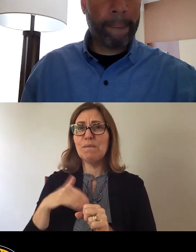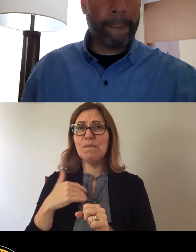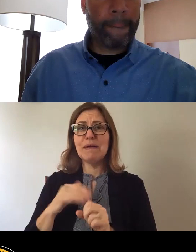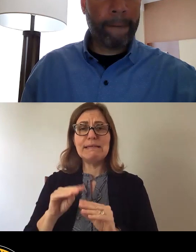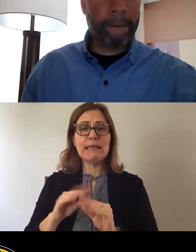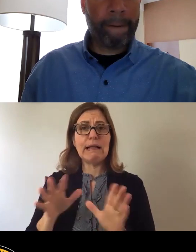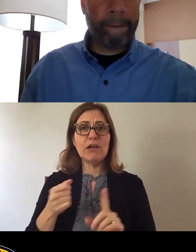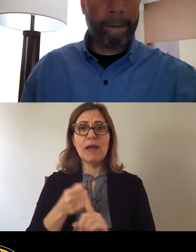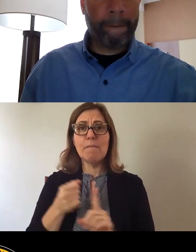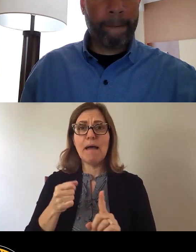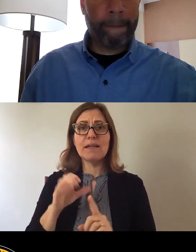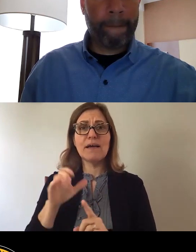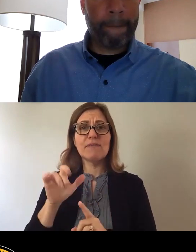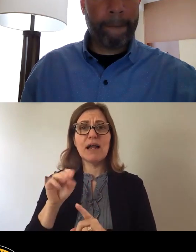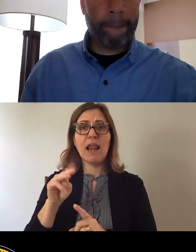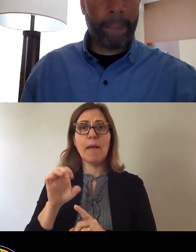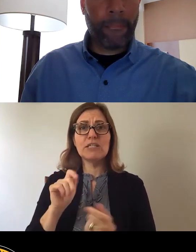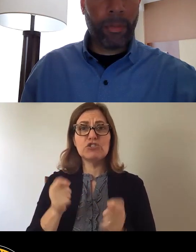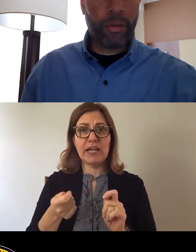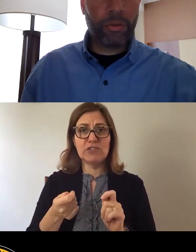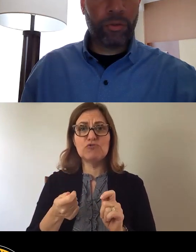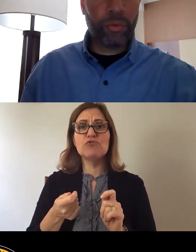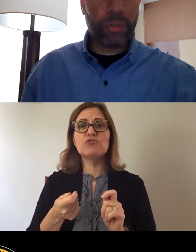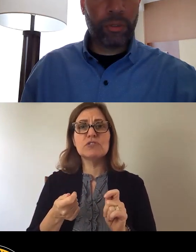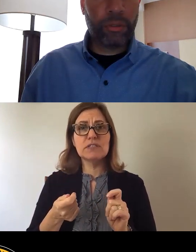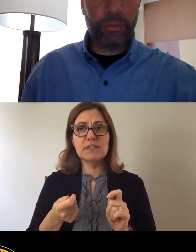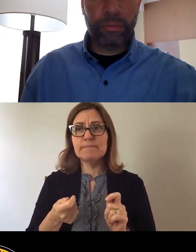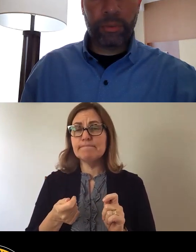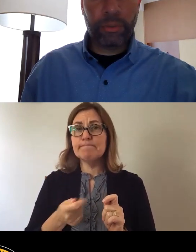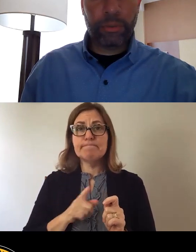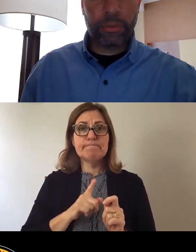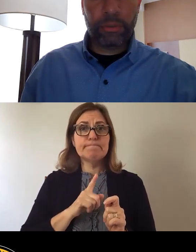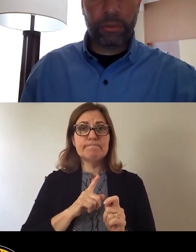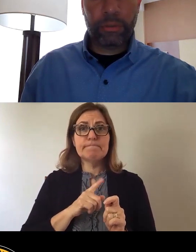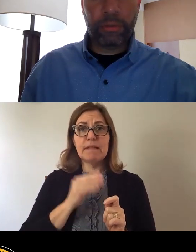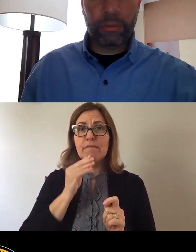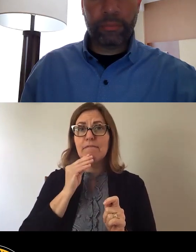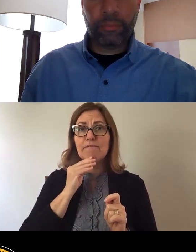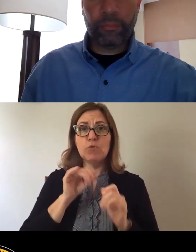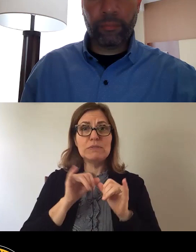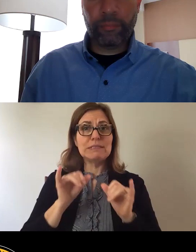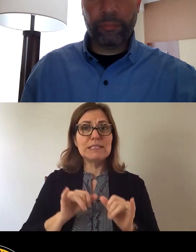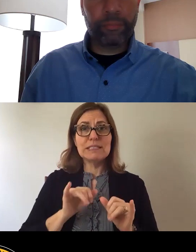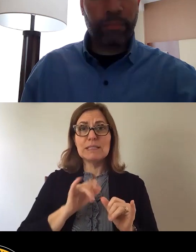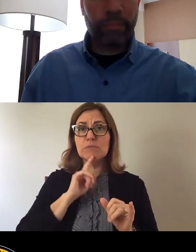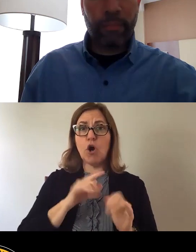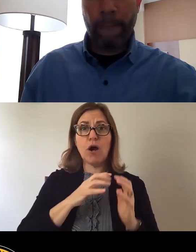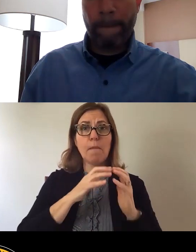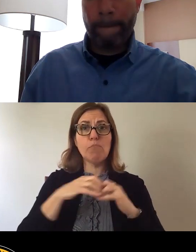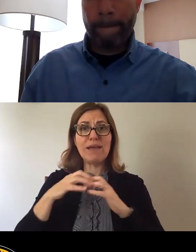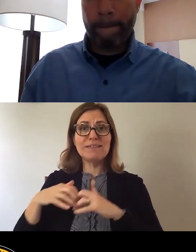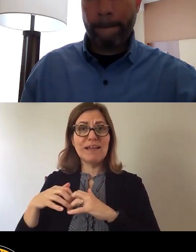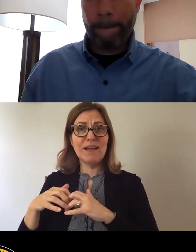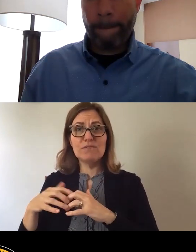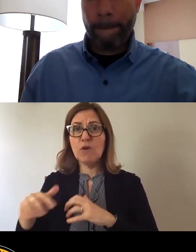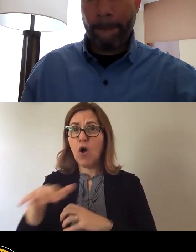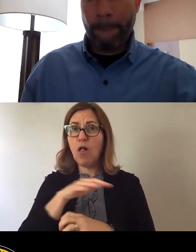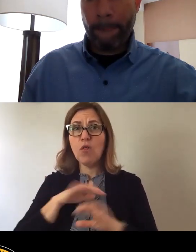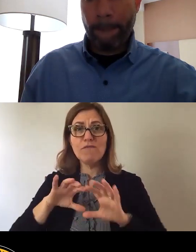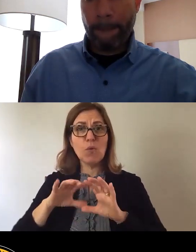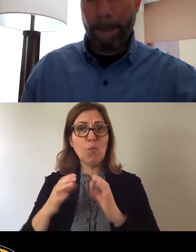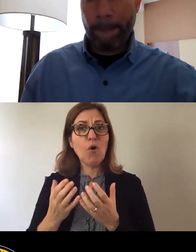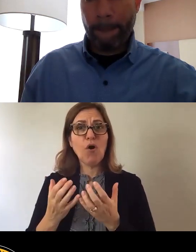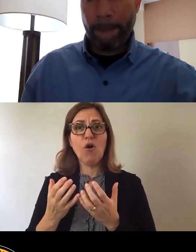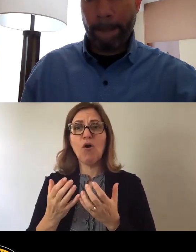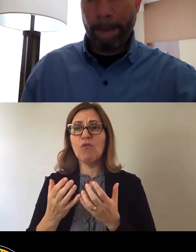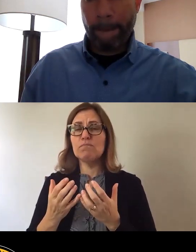change. There are, and food systems are breaking down across the world in, as we face climate change.